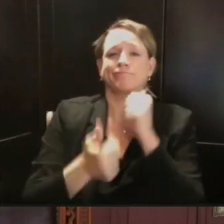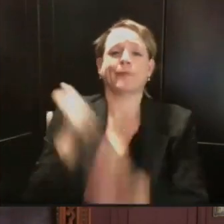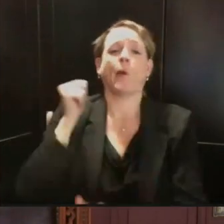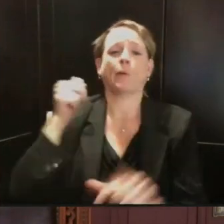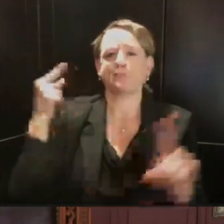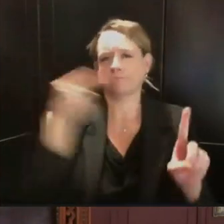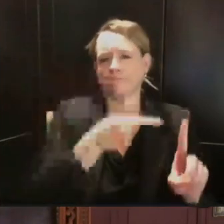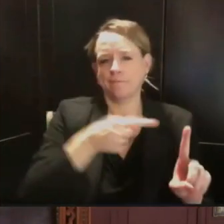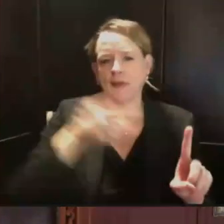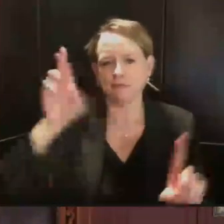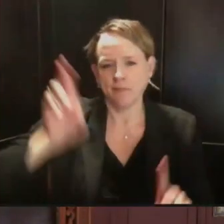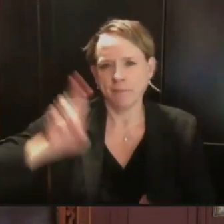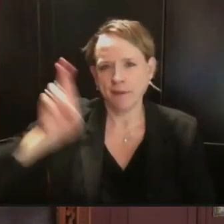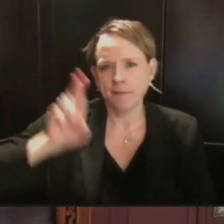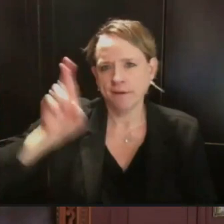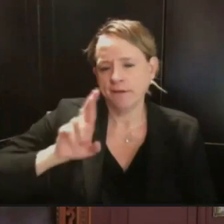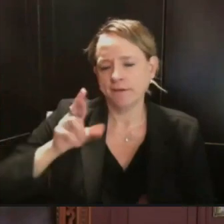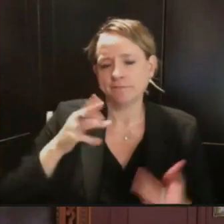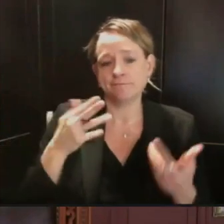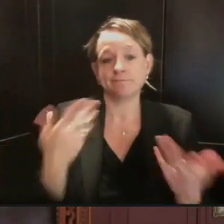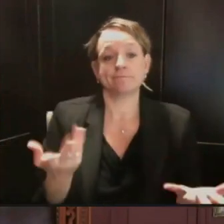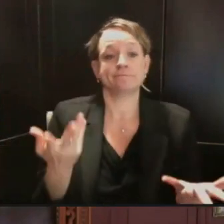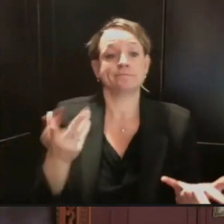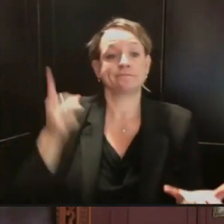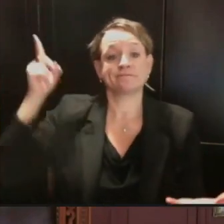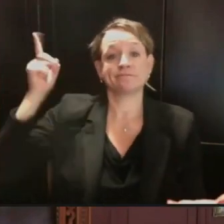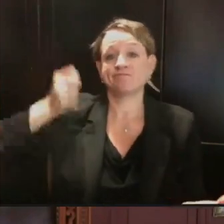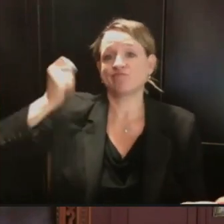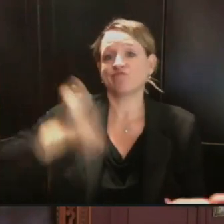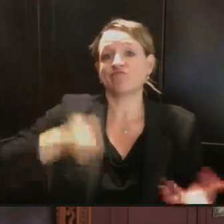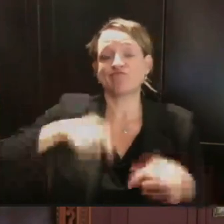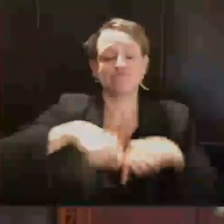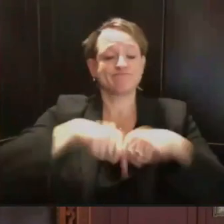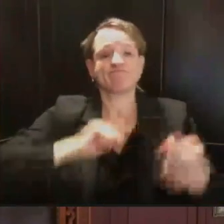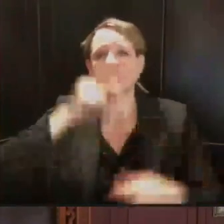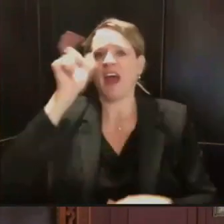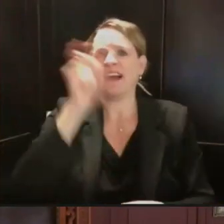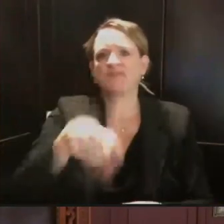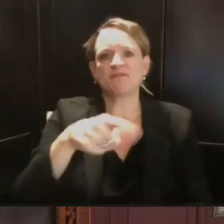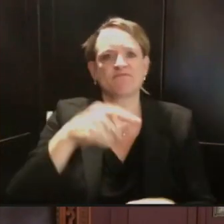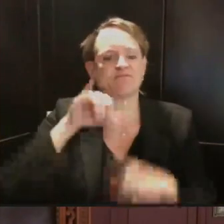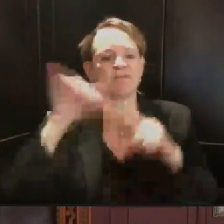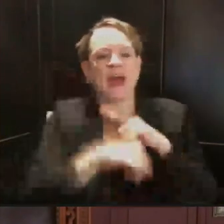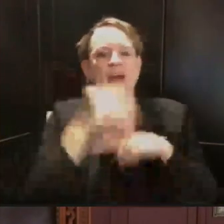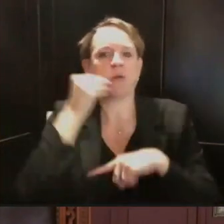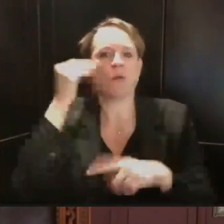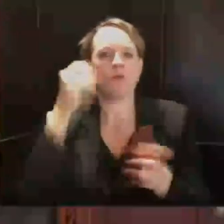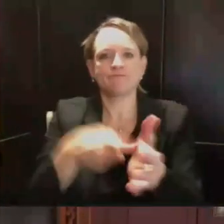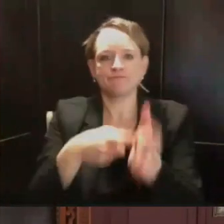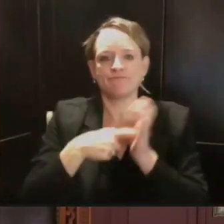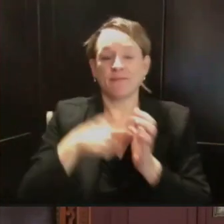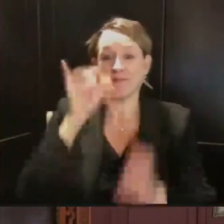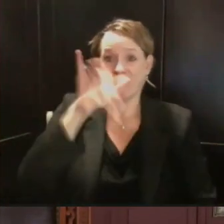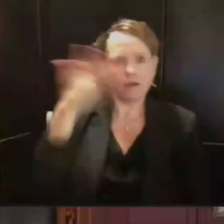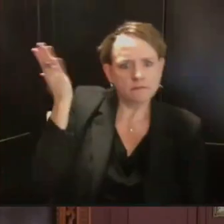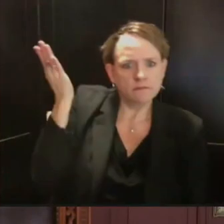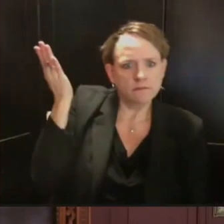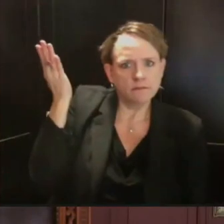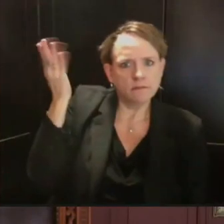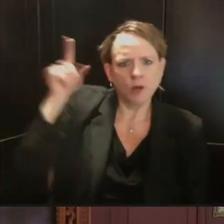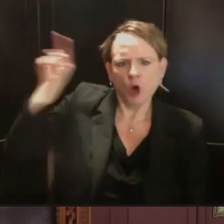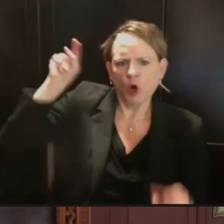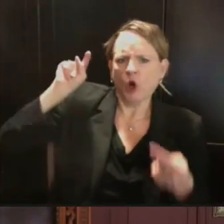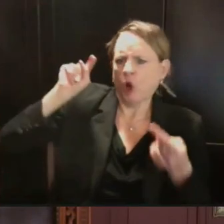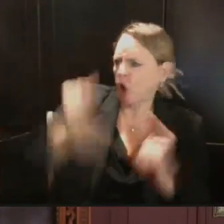-at-home order. And that essentially precluded all sorts of mitigation strategies, whether it's numbers of